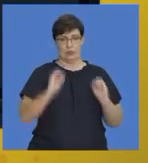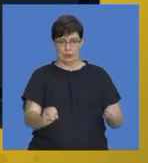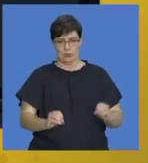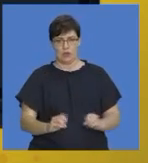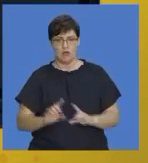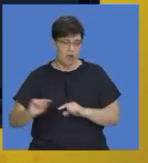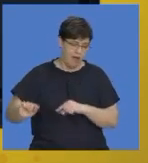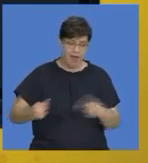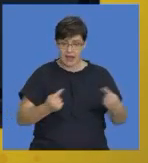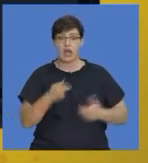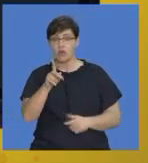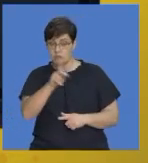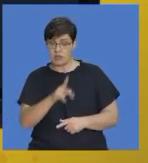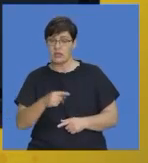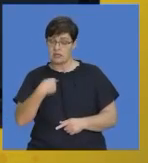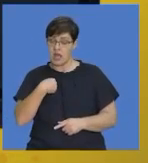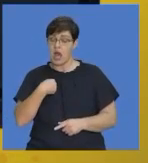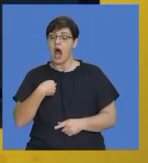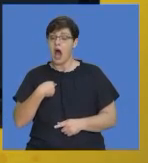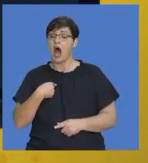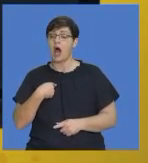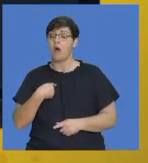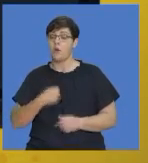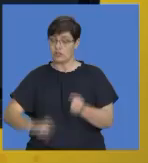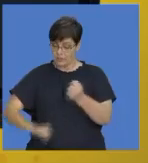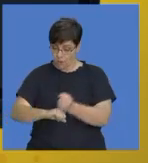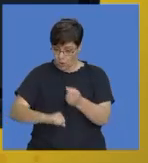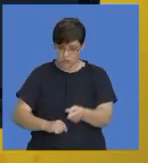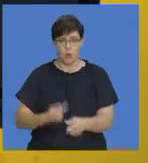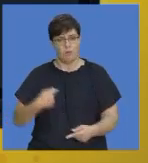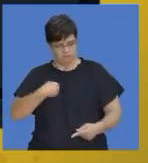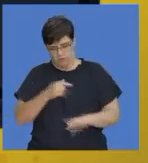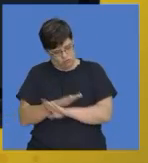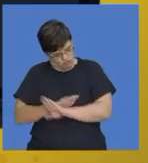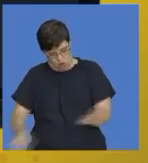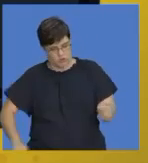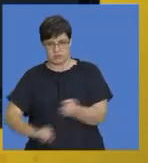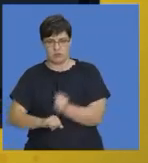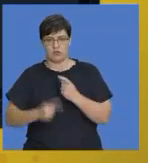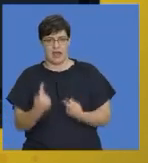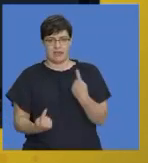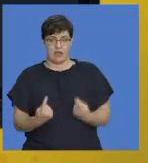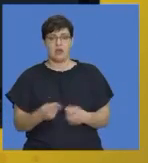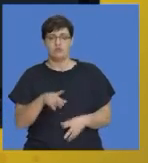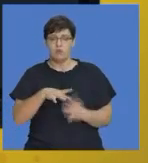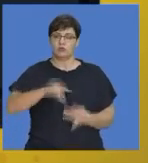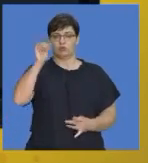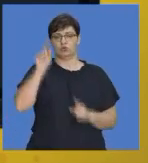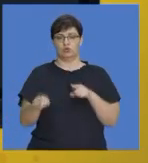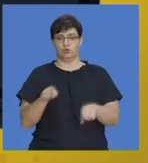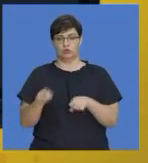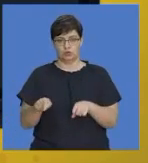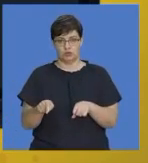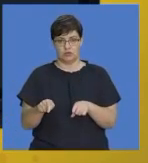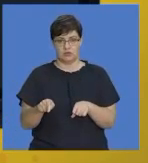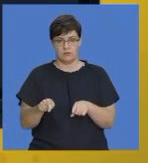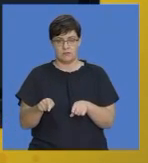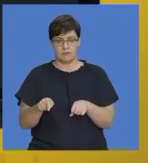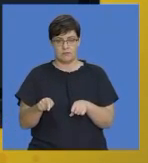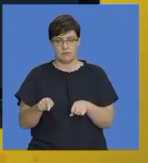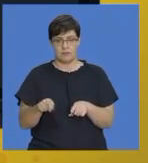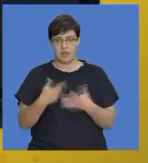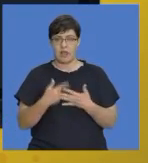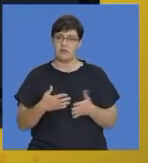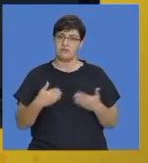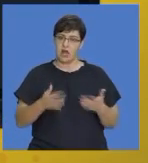or against a topic. So, it means you take a stand and you go with it. As soon as you start jumping between